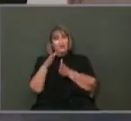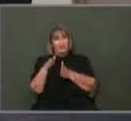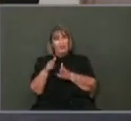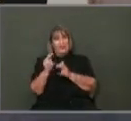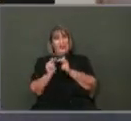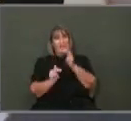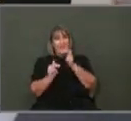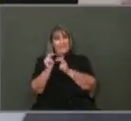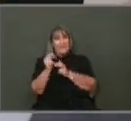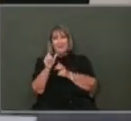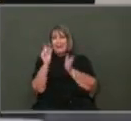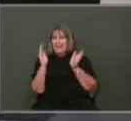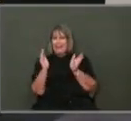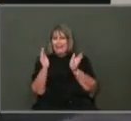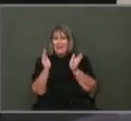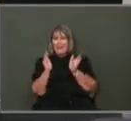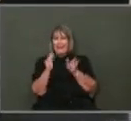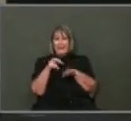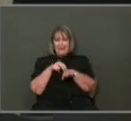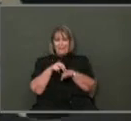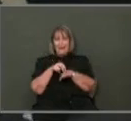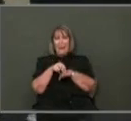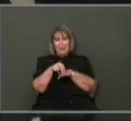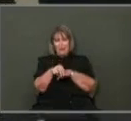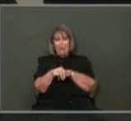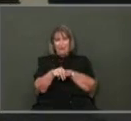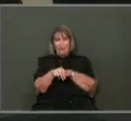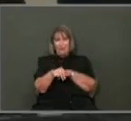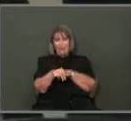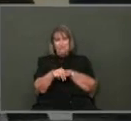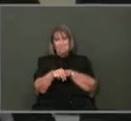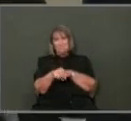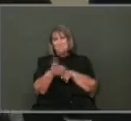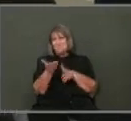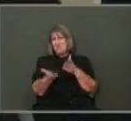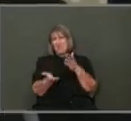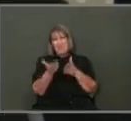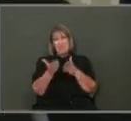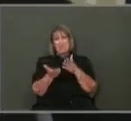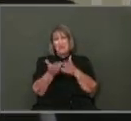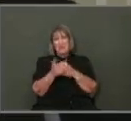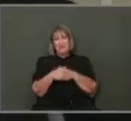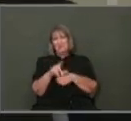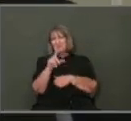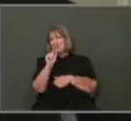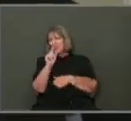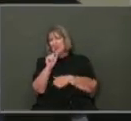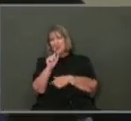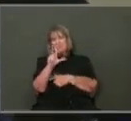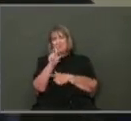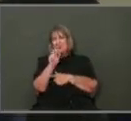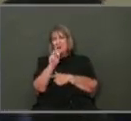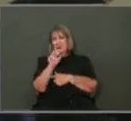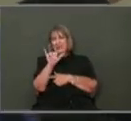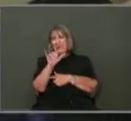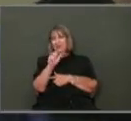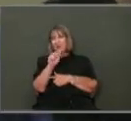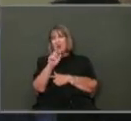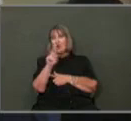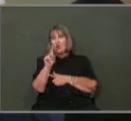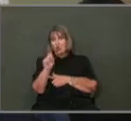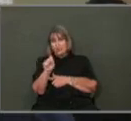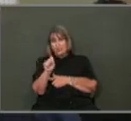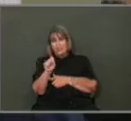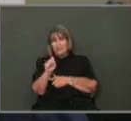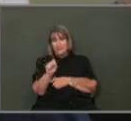of a sidewalk, which was probably about 20 or 30 yards. And he had